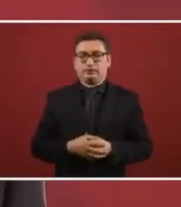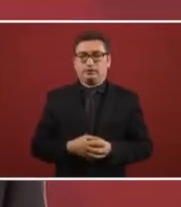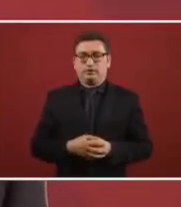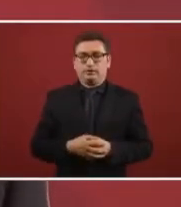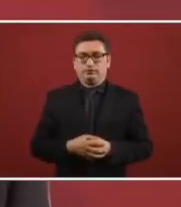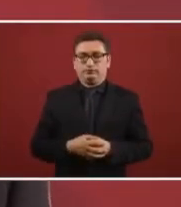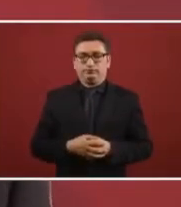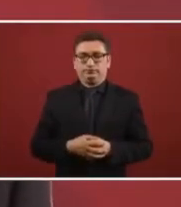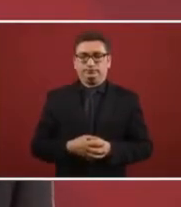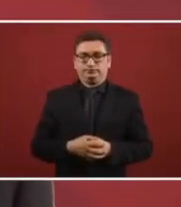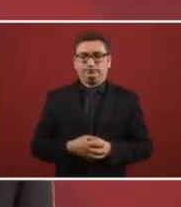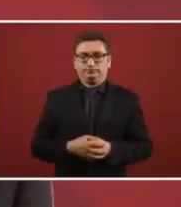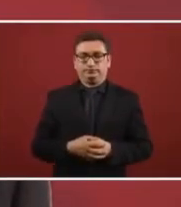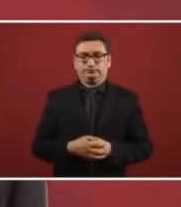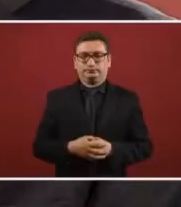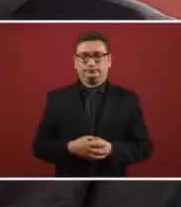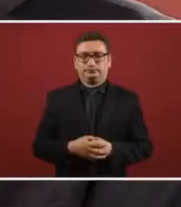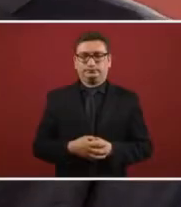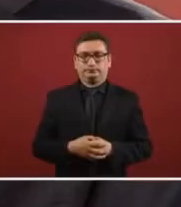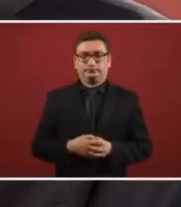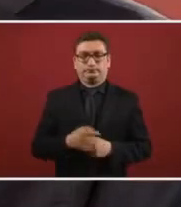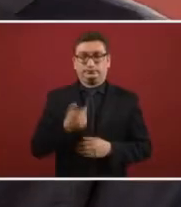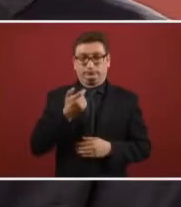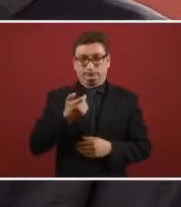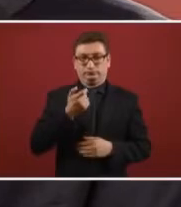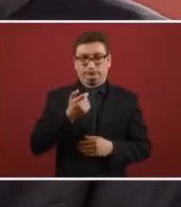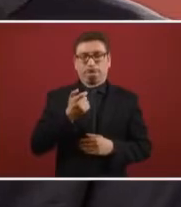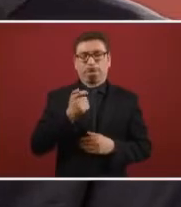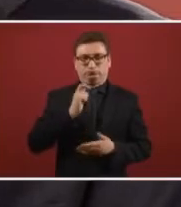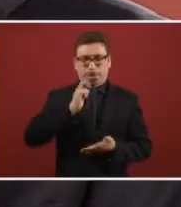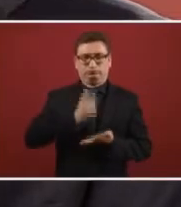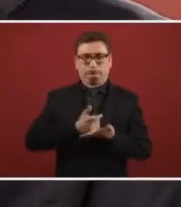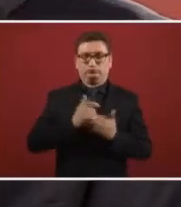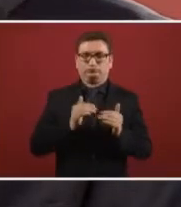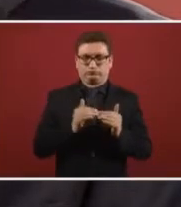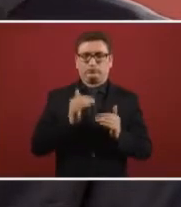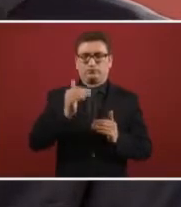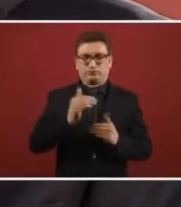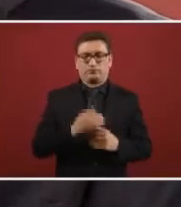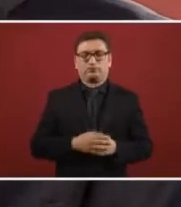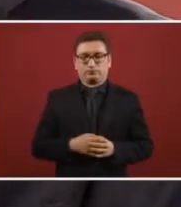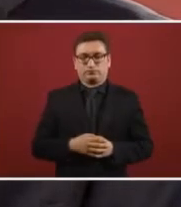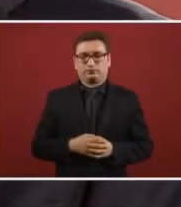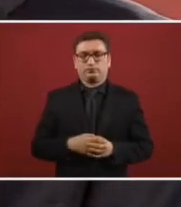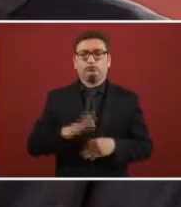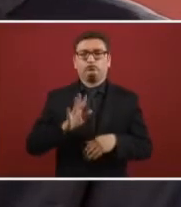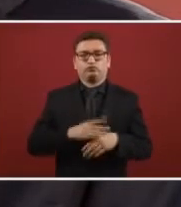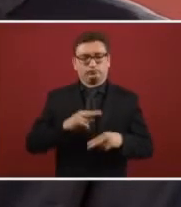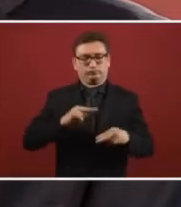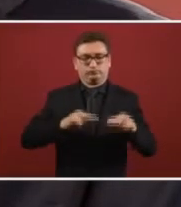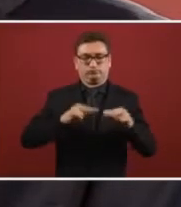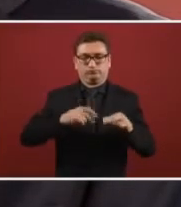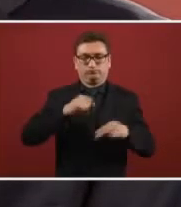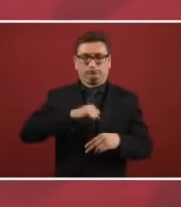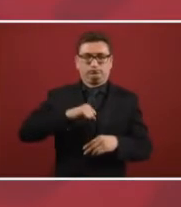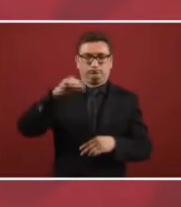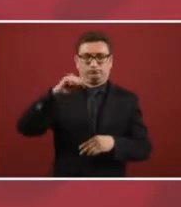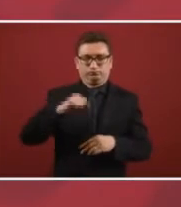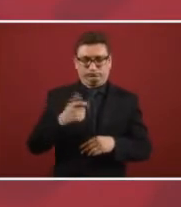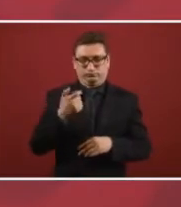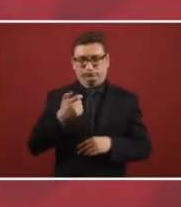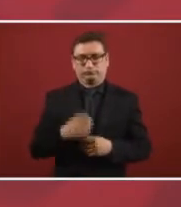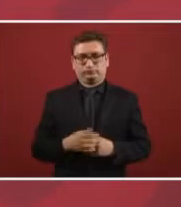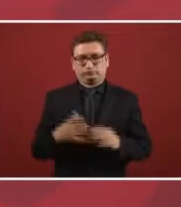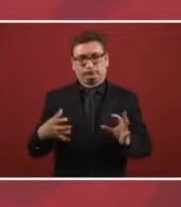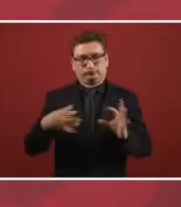it increased this tariff related to inflation.